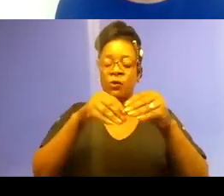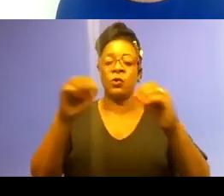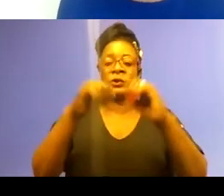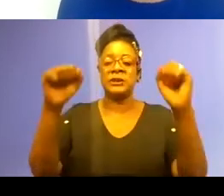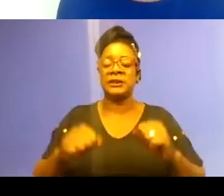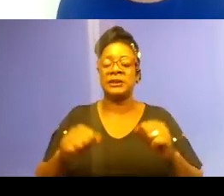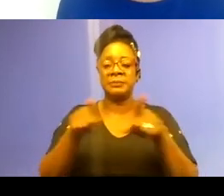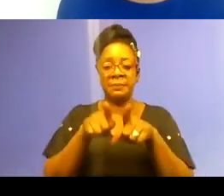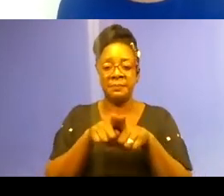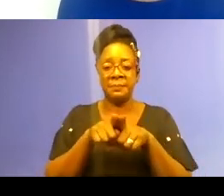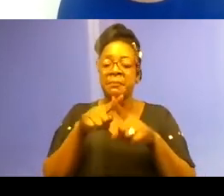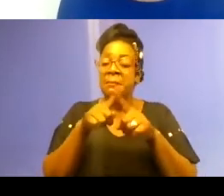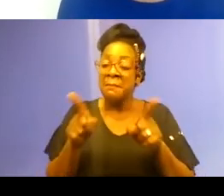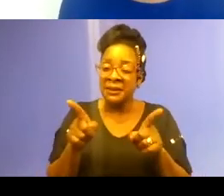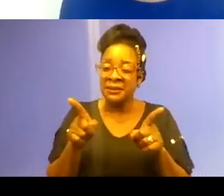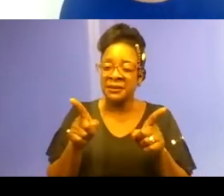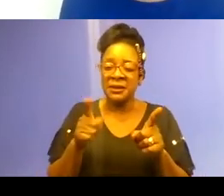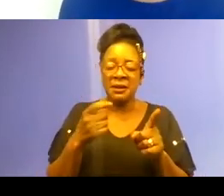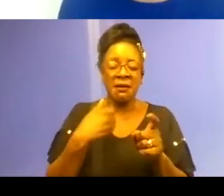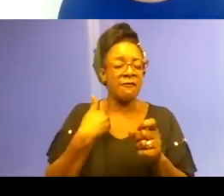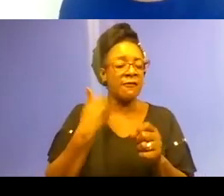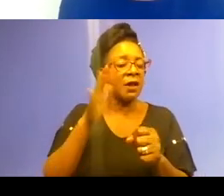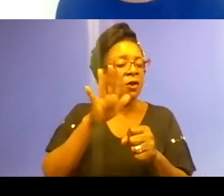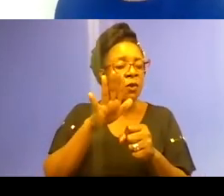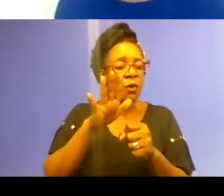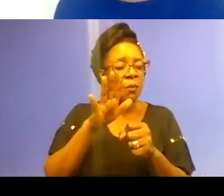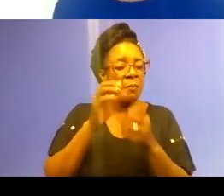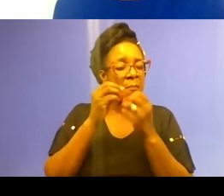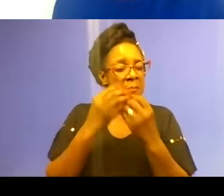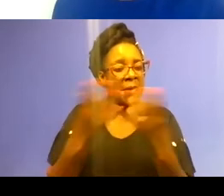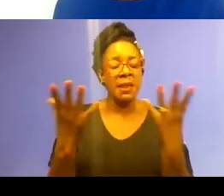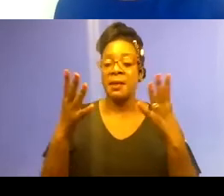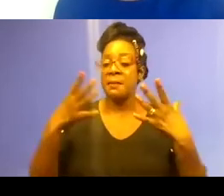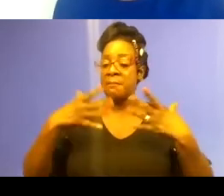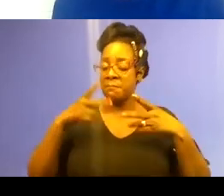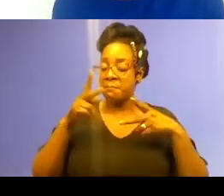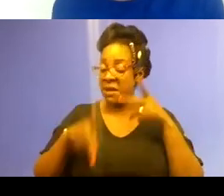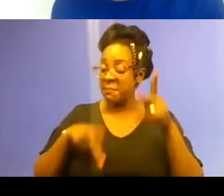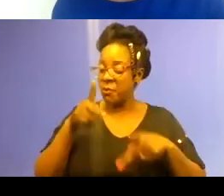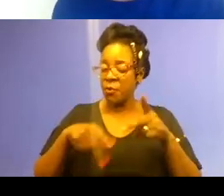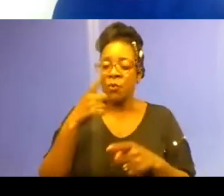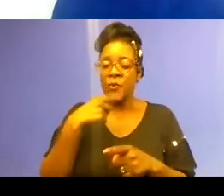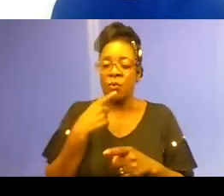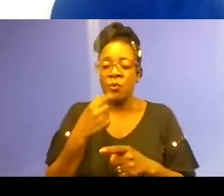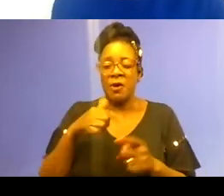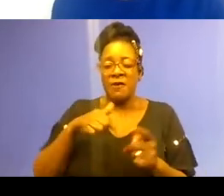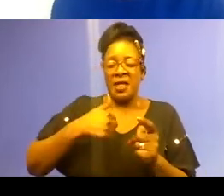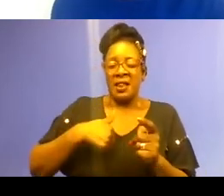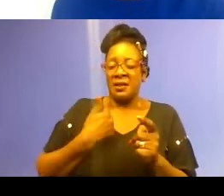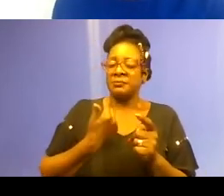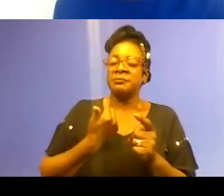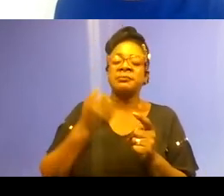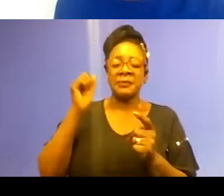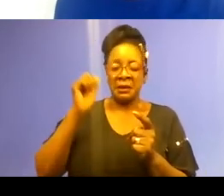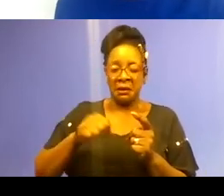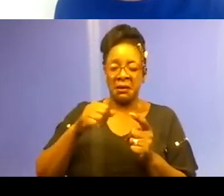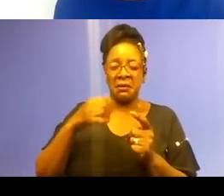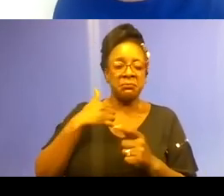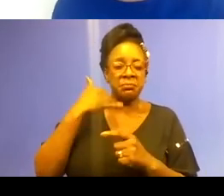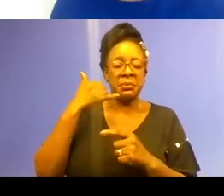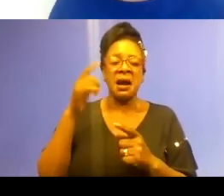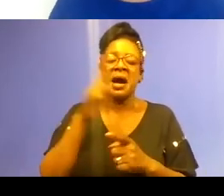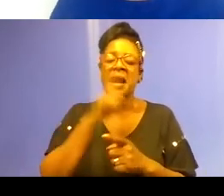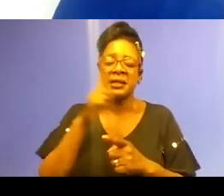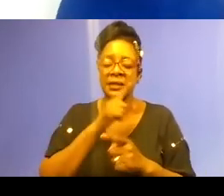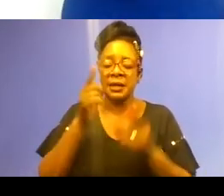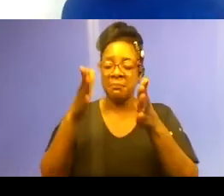a lot of people who still think that racism only looks like calling someone the N-word or harassing someone because of their color.